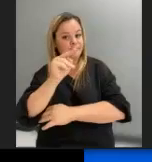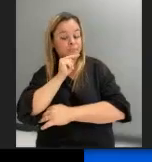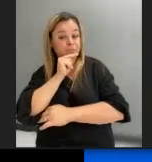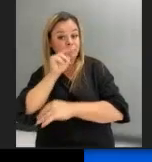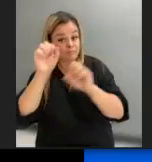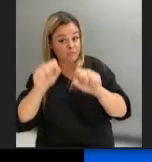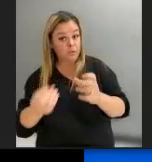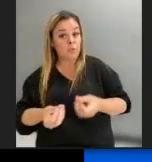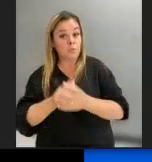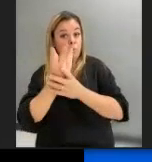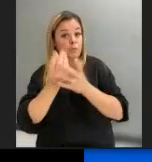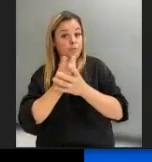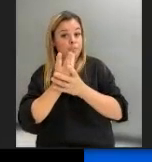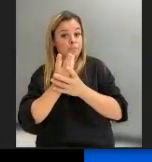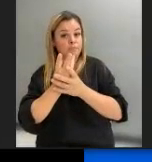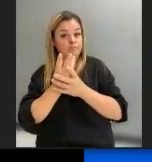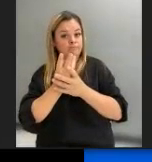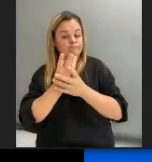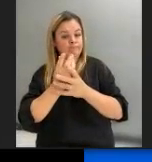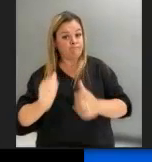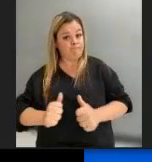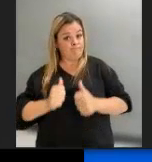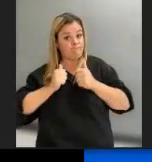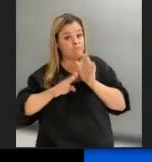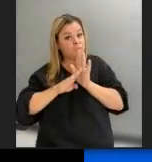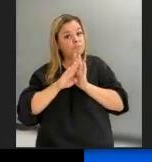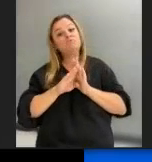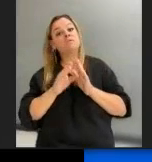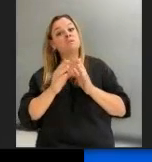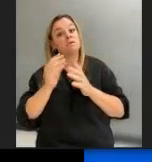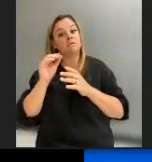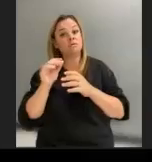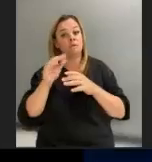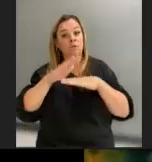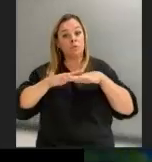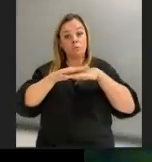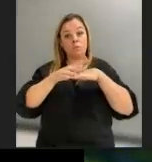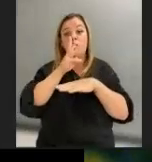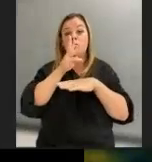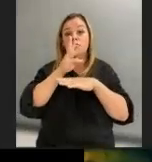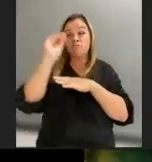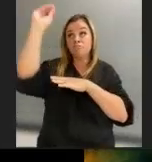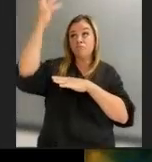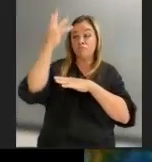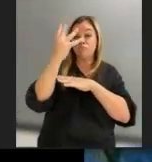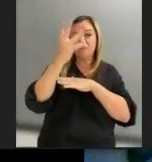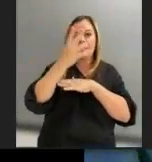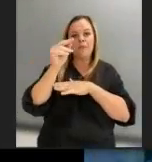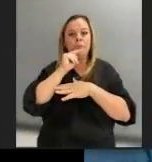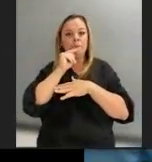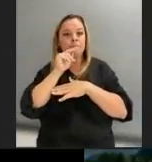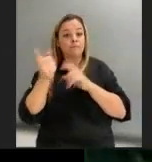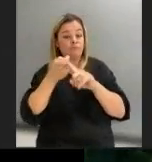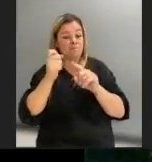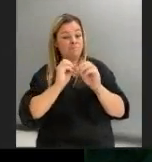They thrive in surface waters where the sun's rays reach, and their nutrients come from many